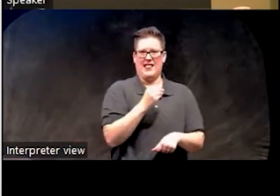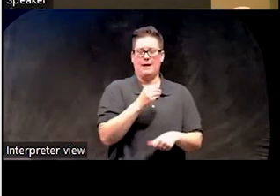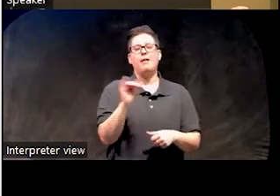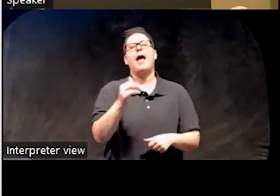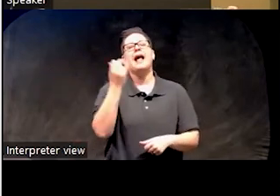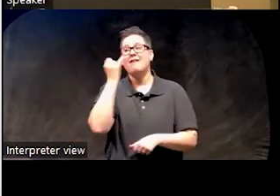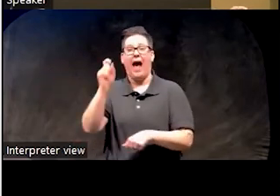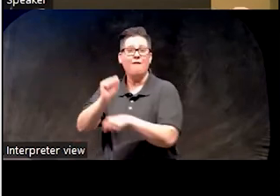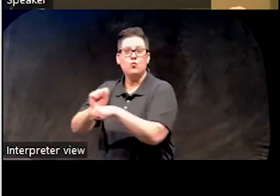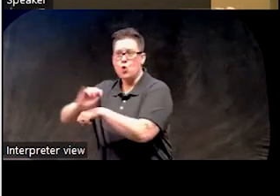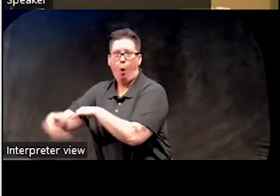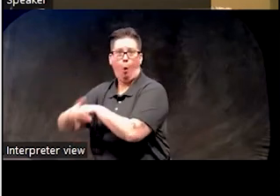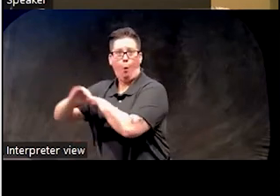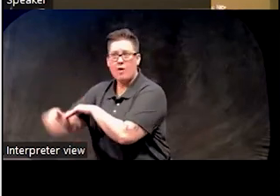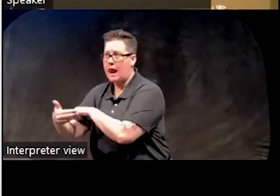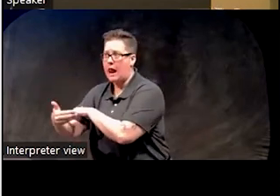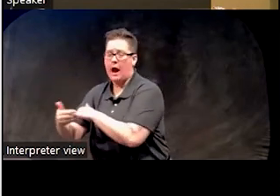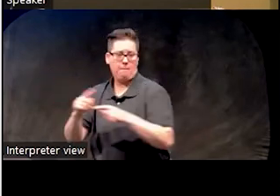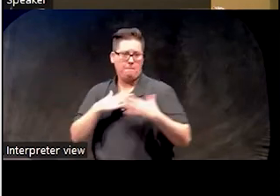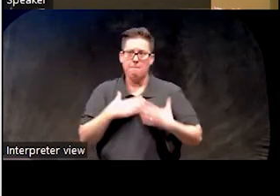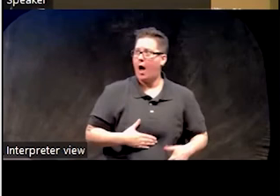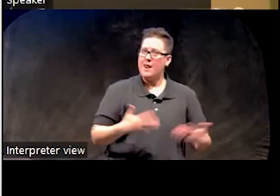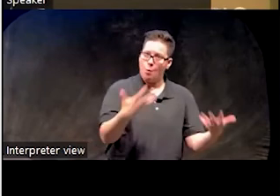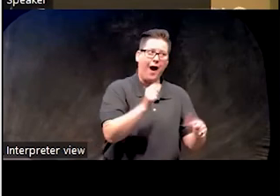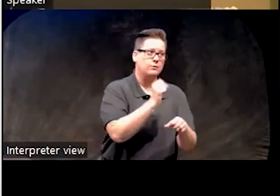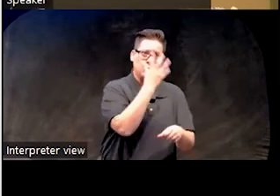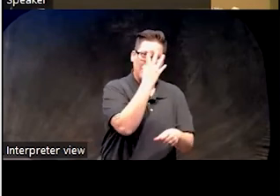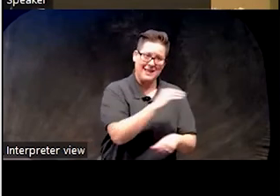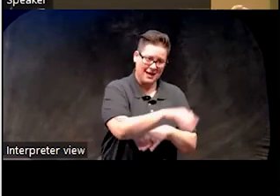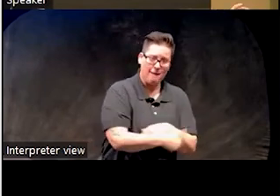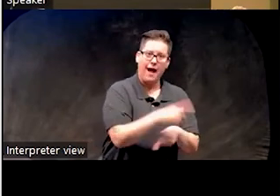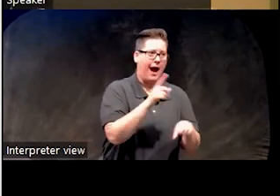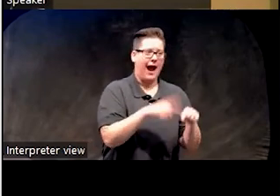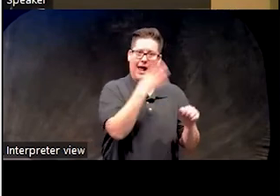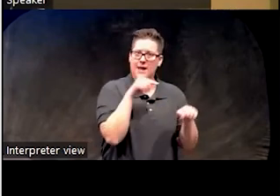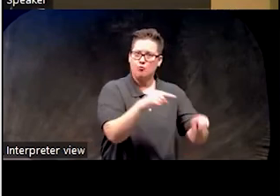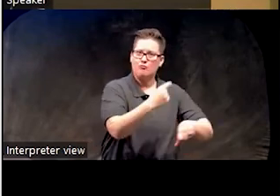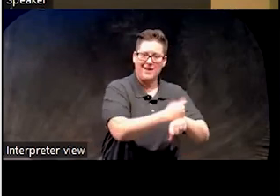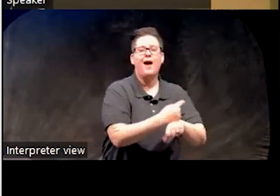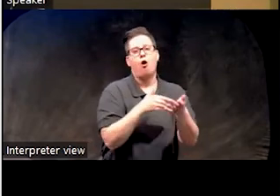it's mostly in night shift when someone has to work at night, but they would prefer to be a night sleeper. They'll often experience insomnia.